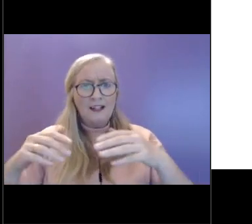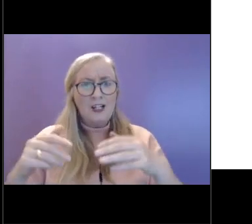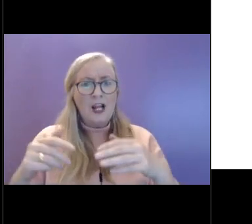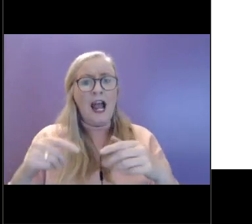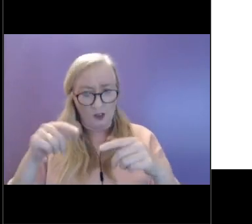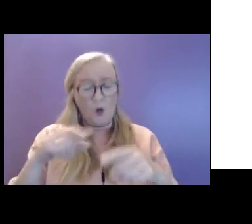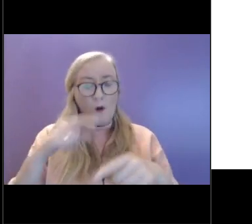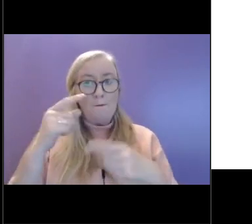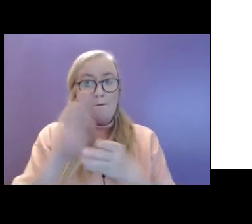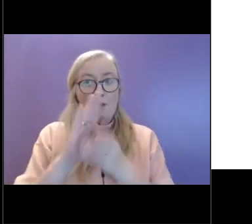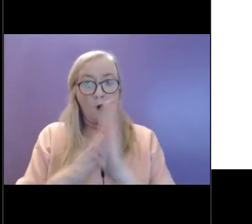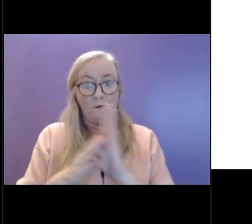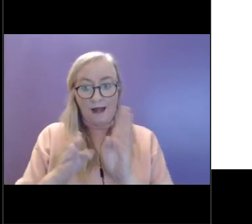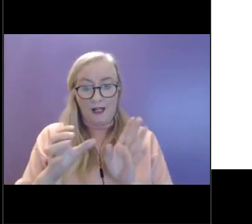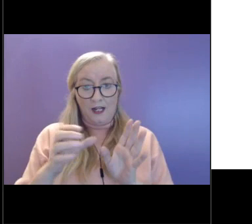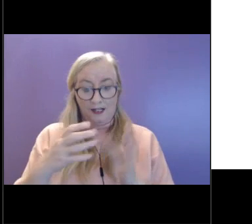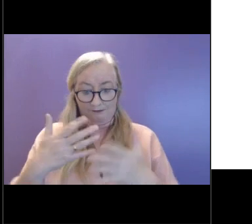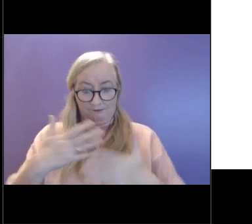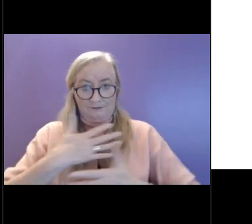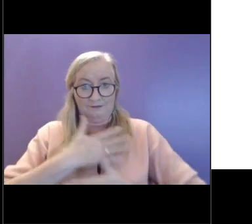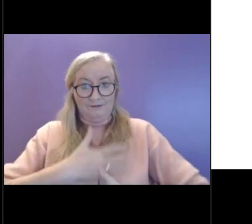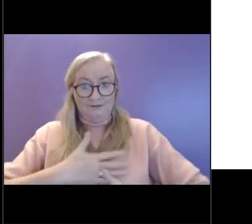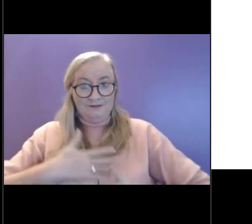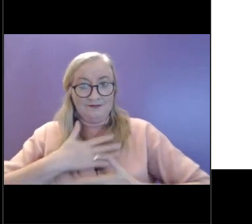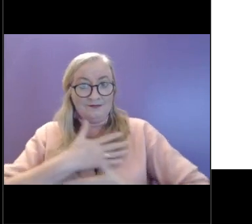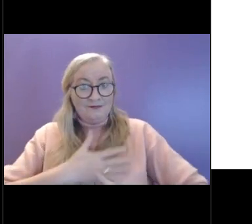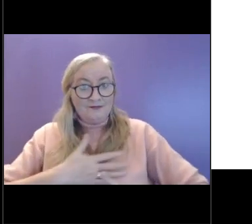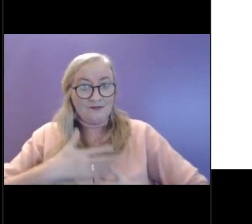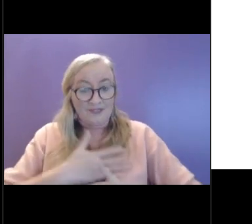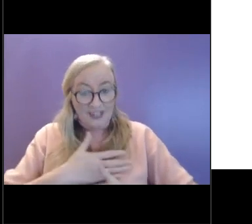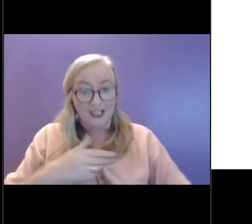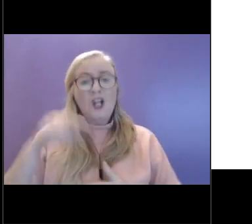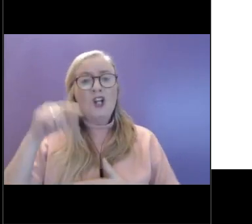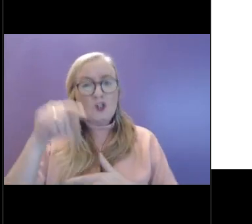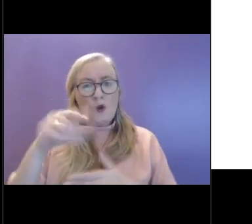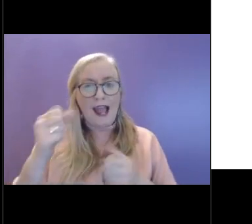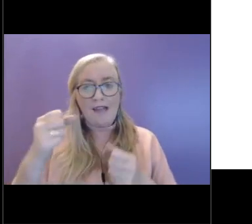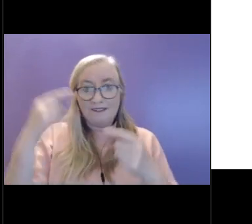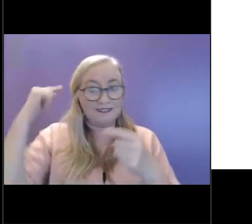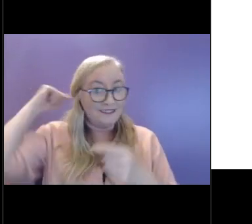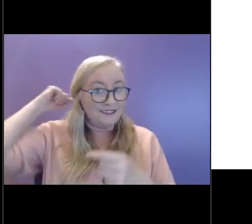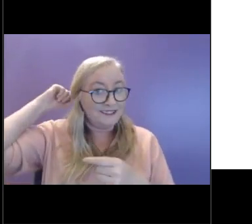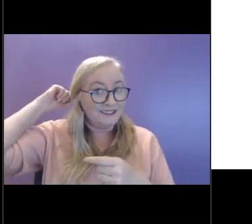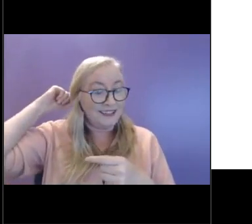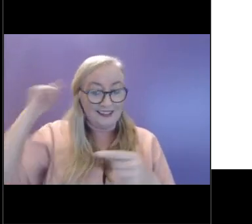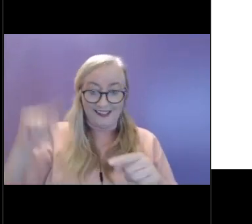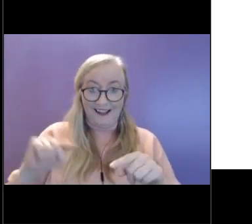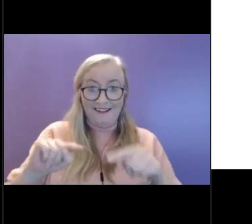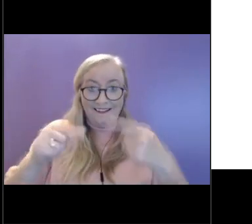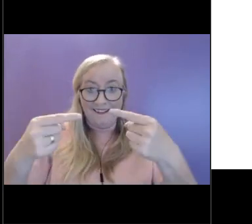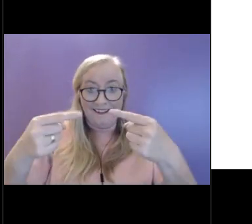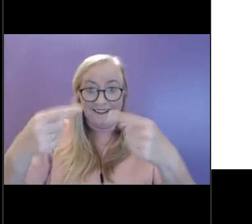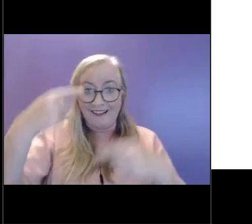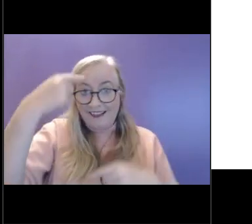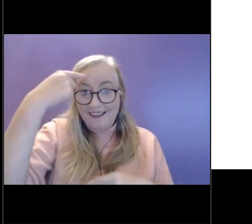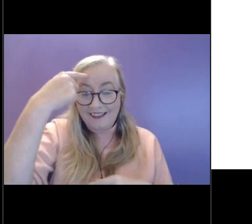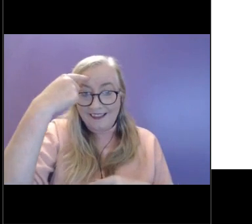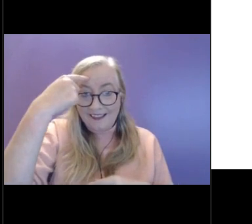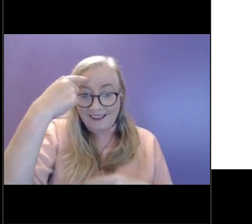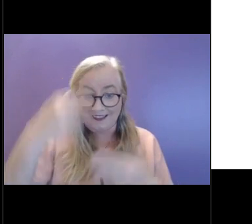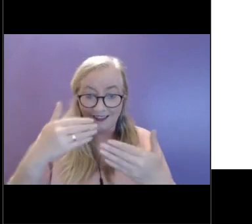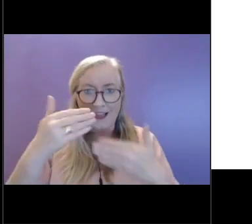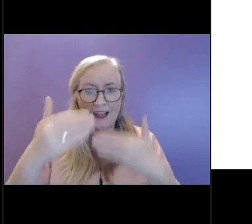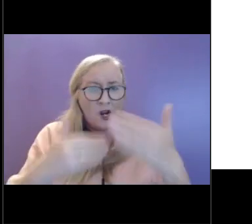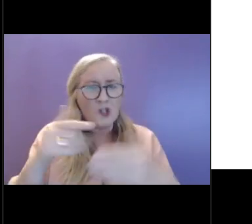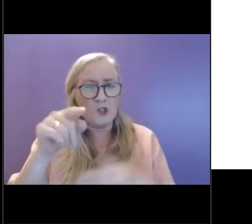emotional hijack. So that prefrontal cortex, the bit that's involved with logical thinking, that goes offline a little bit. So what we might